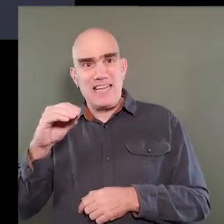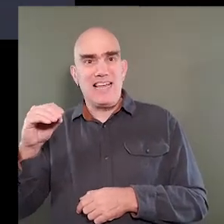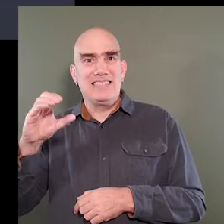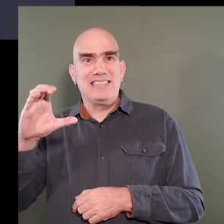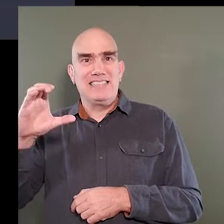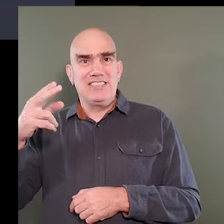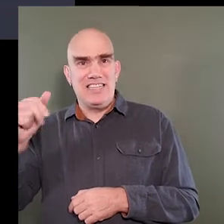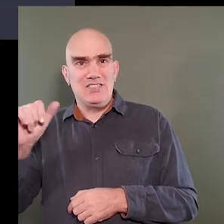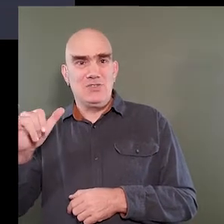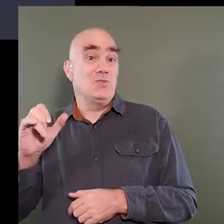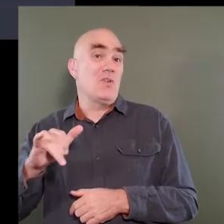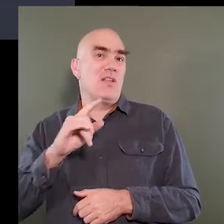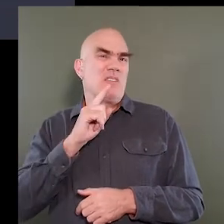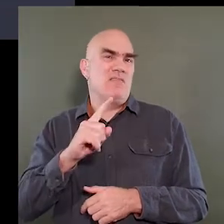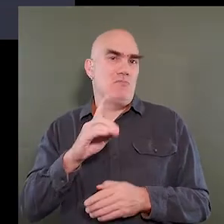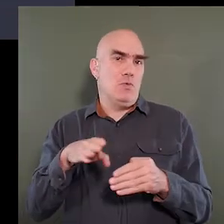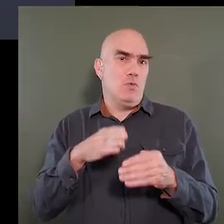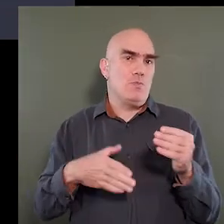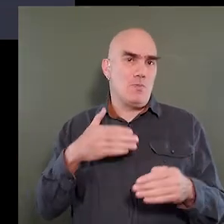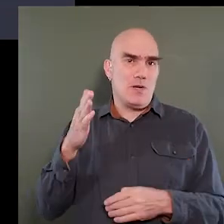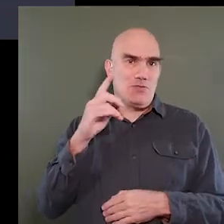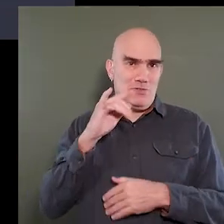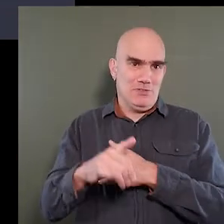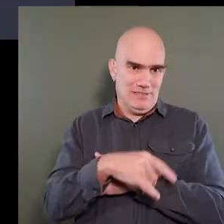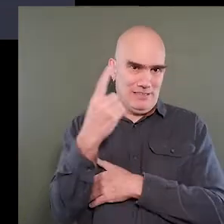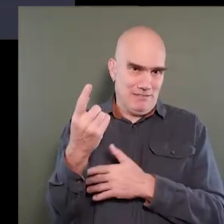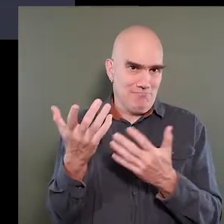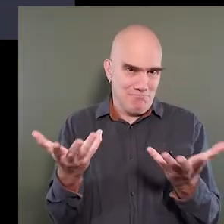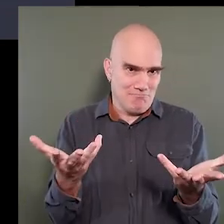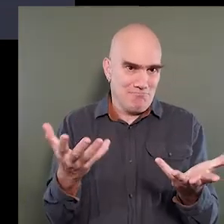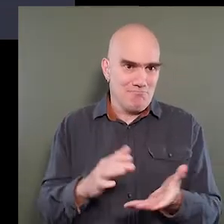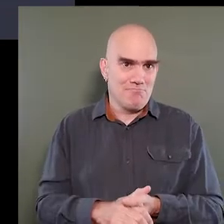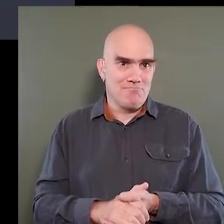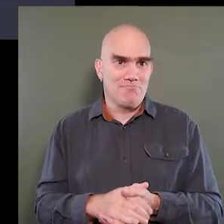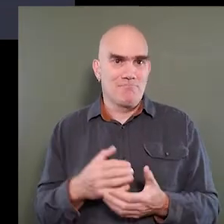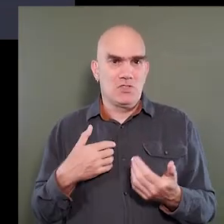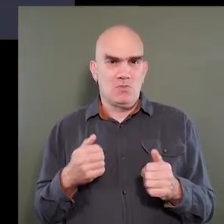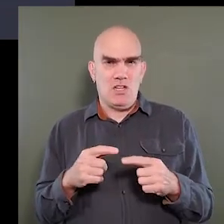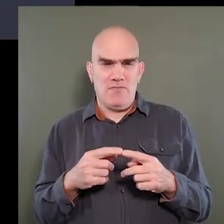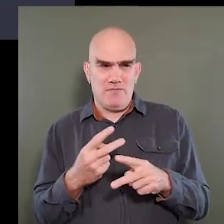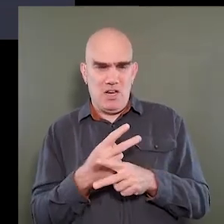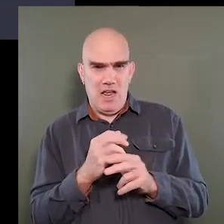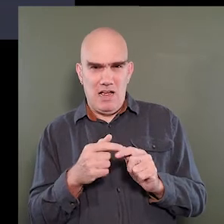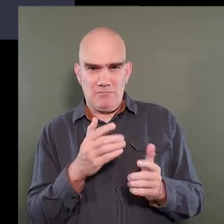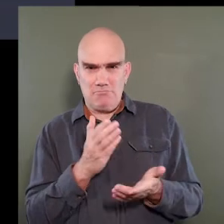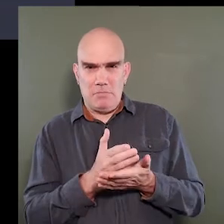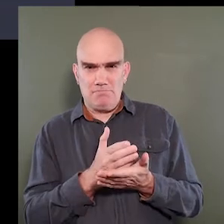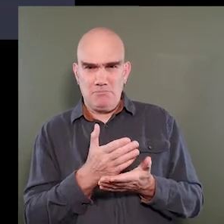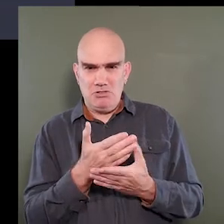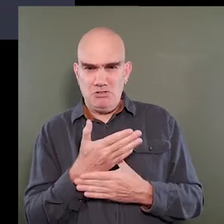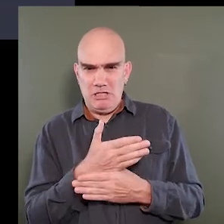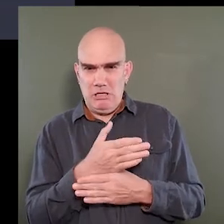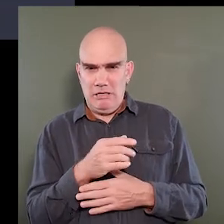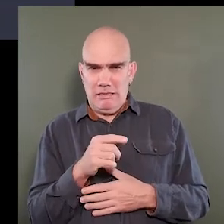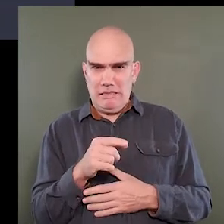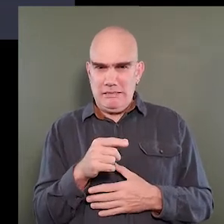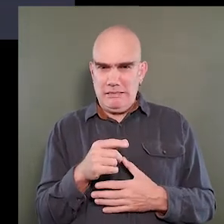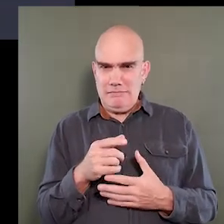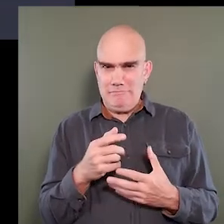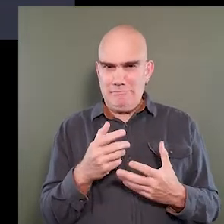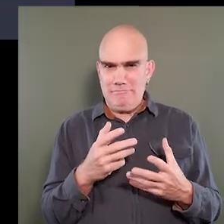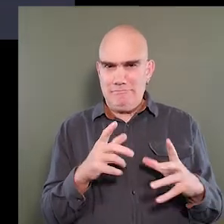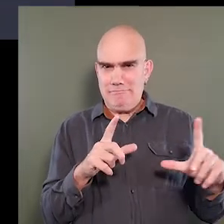So that really concludes our presentation for today. I'm going to try to figure out how to